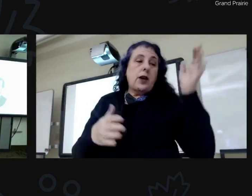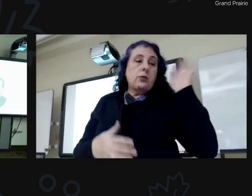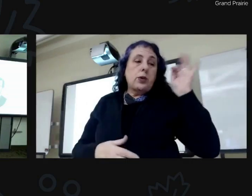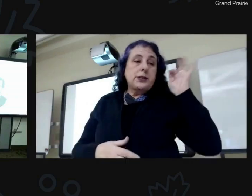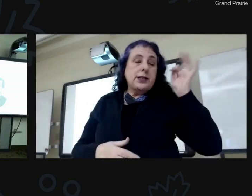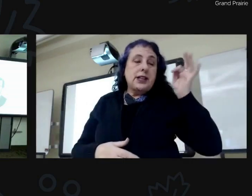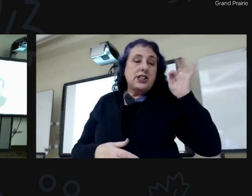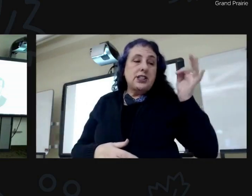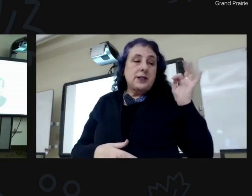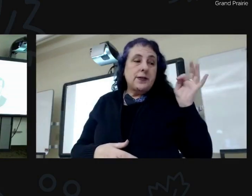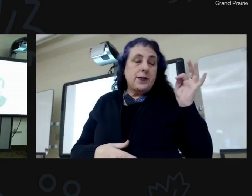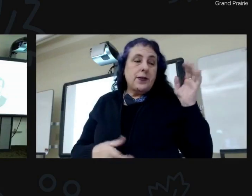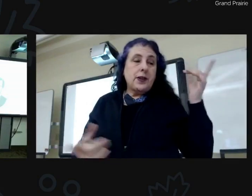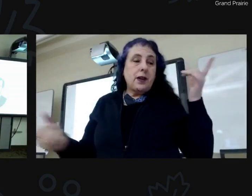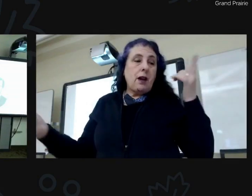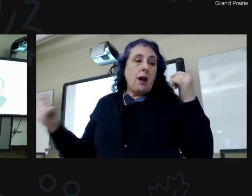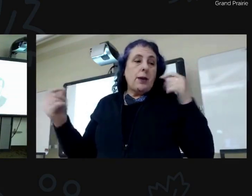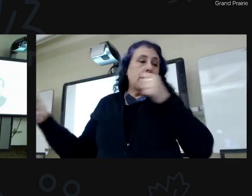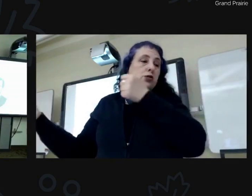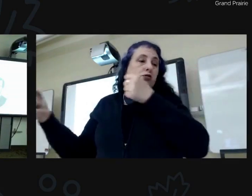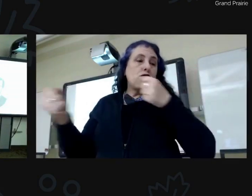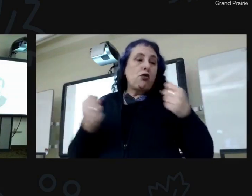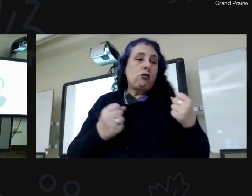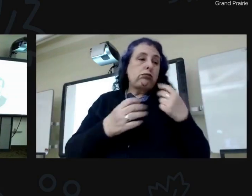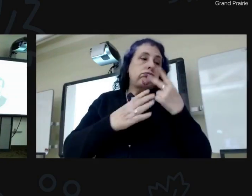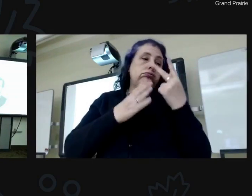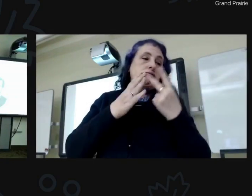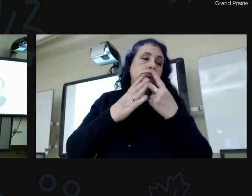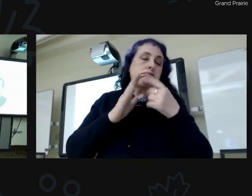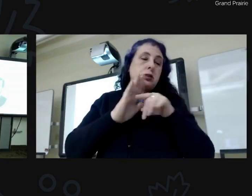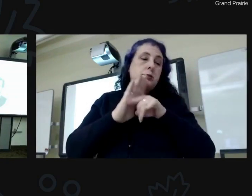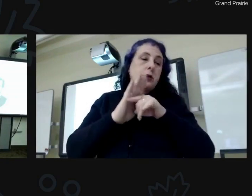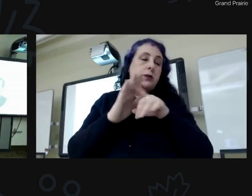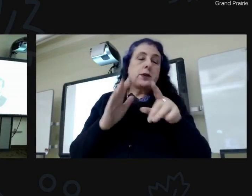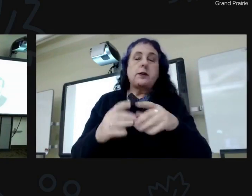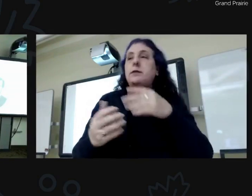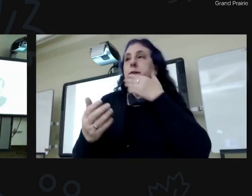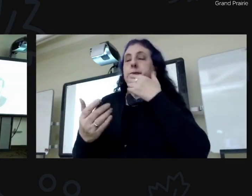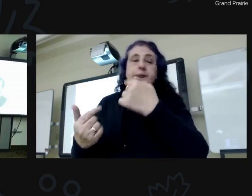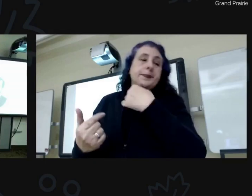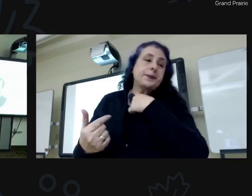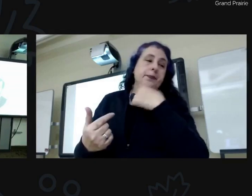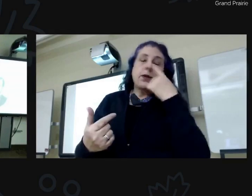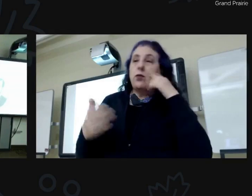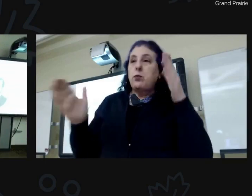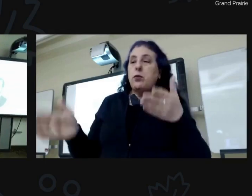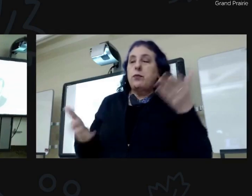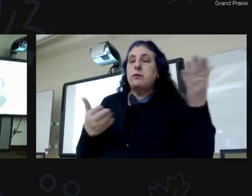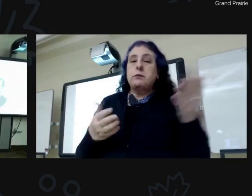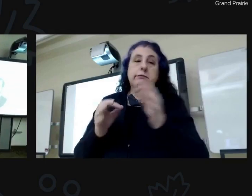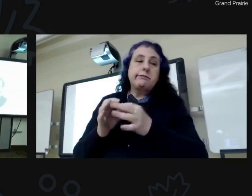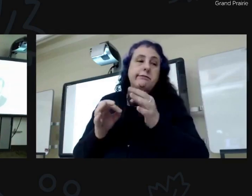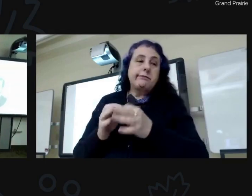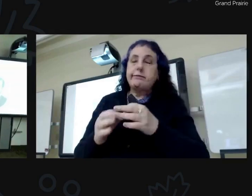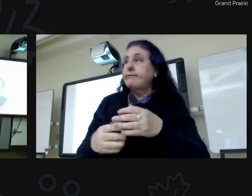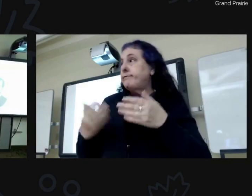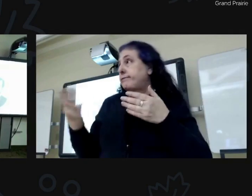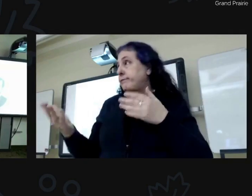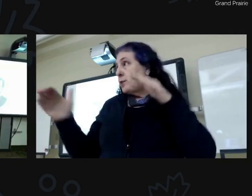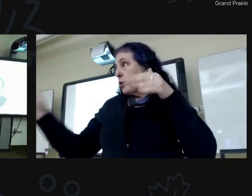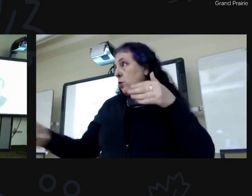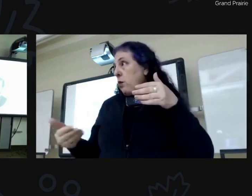coming all the way from Springfield to do so. Thanks to Janie for providing interpretation today.